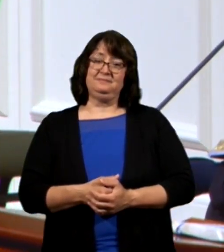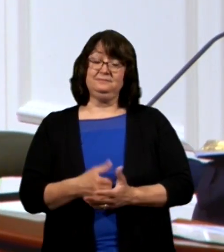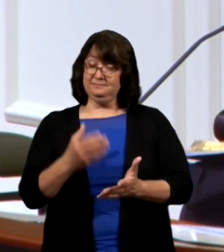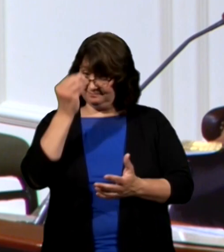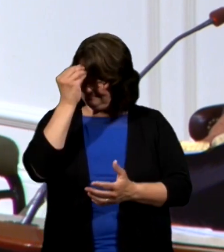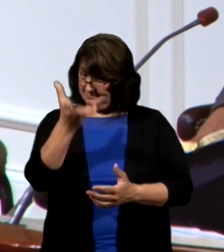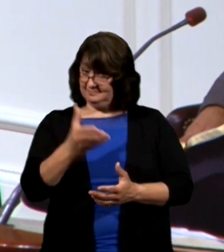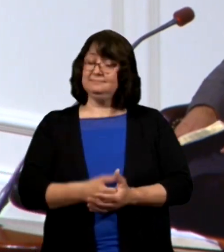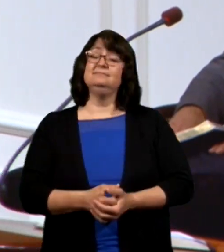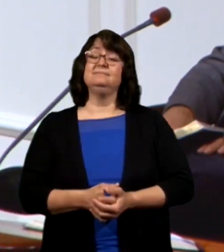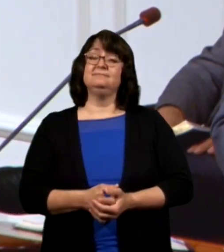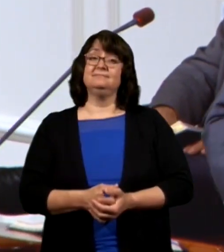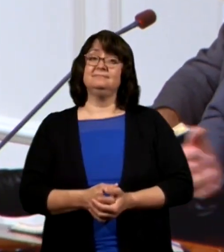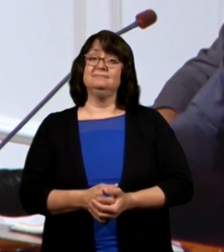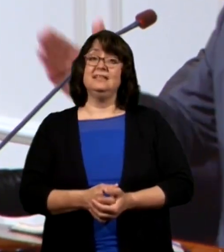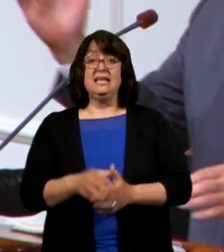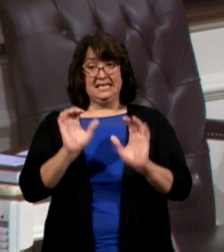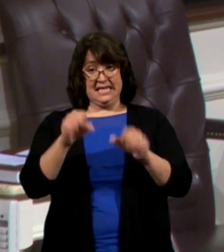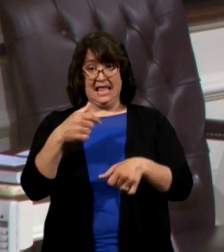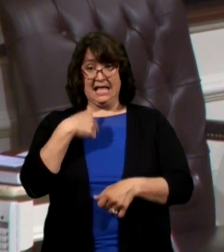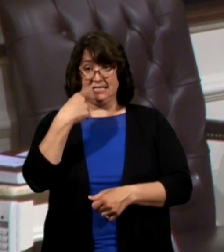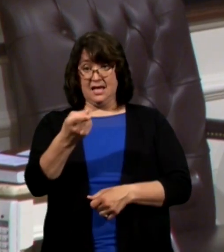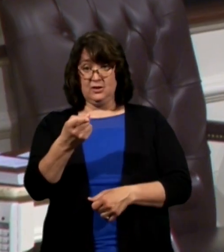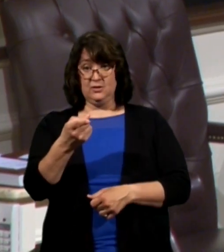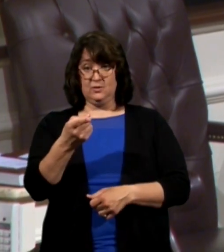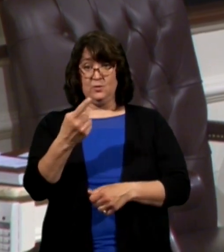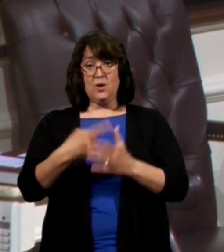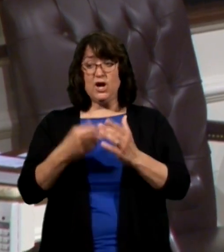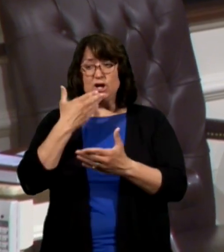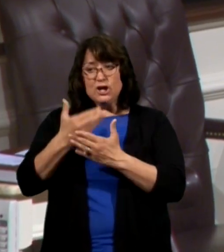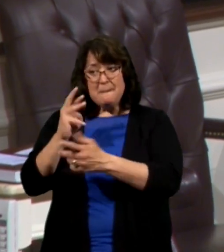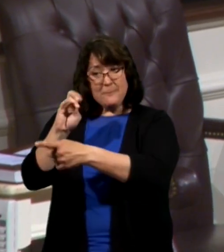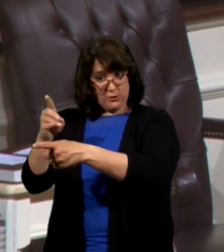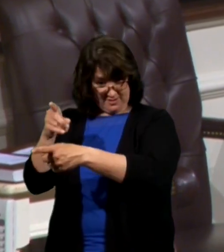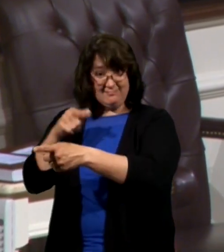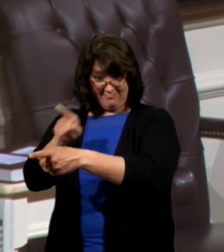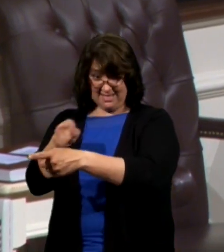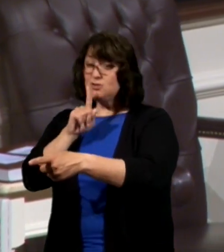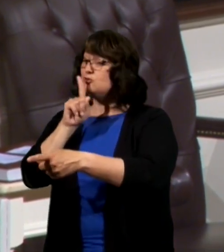listen listen can I tell you what a good mood he was in